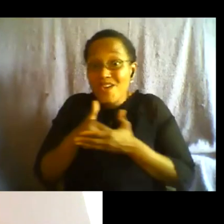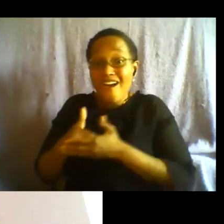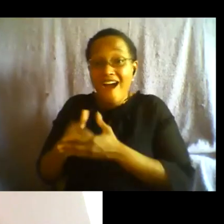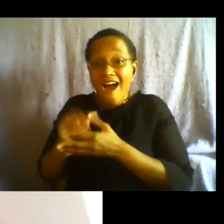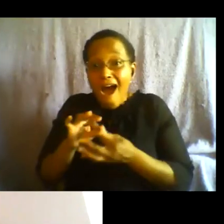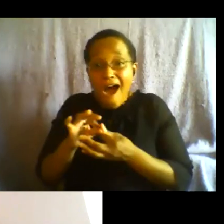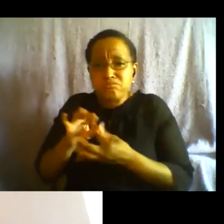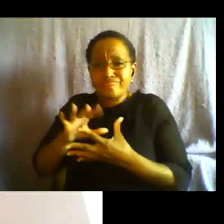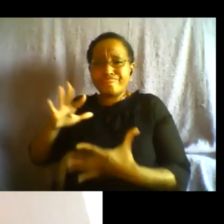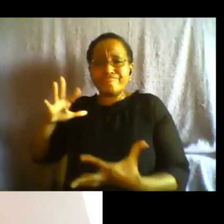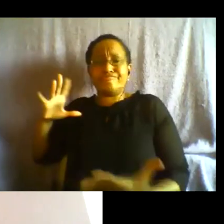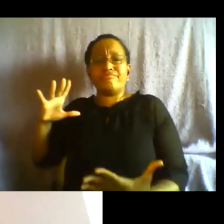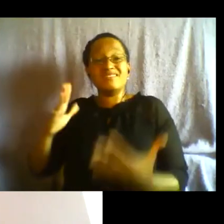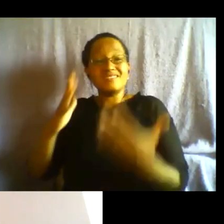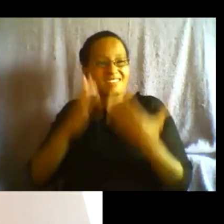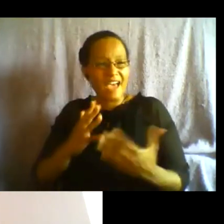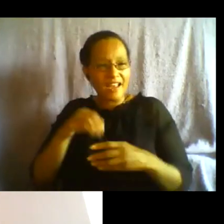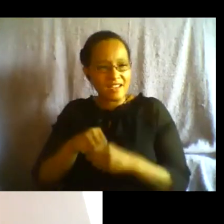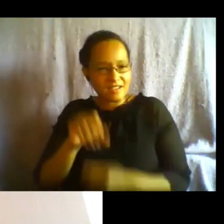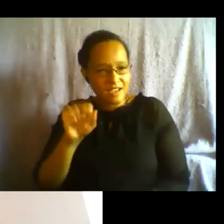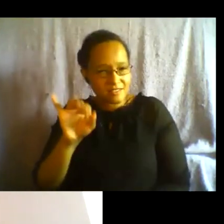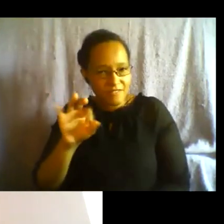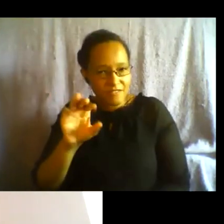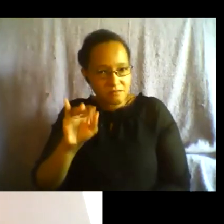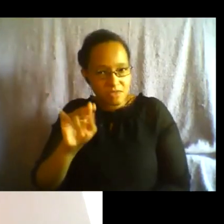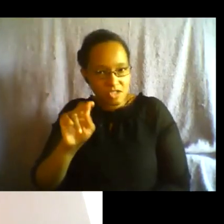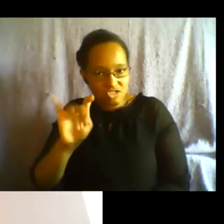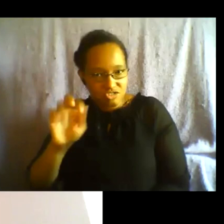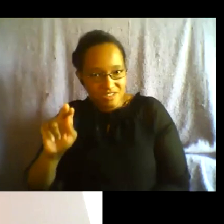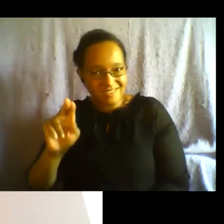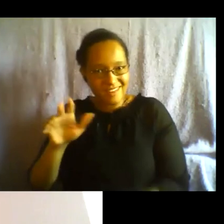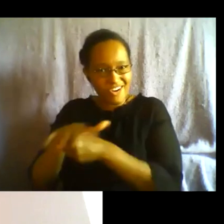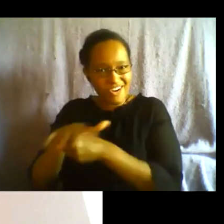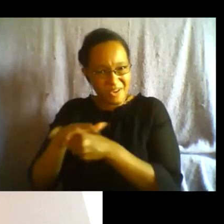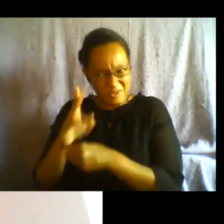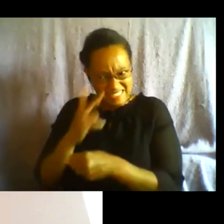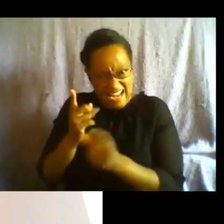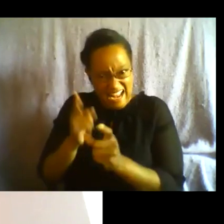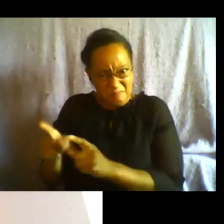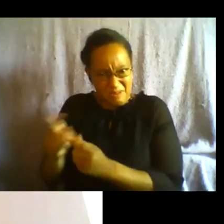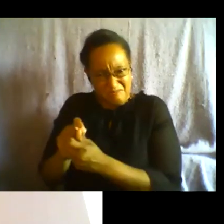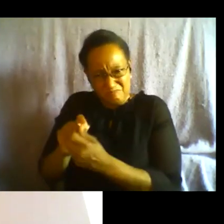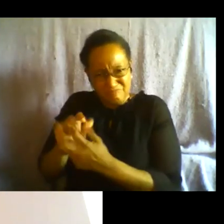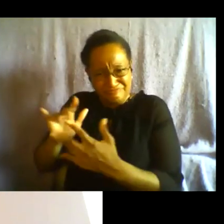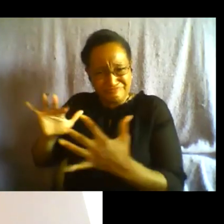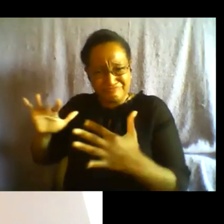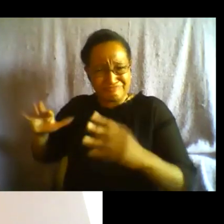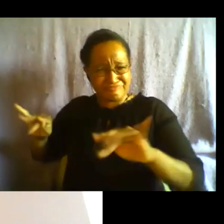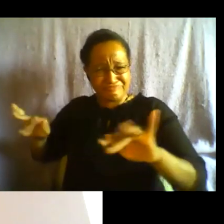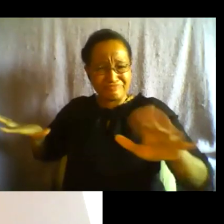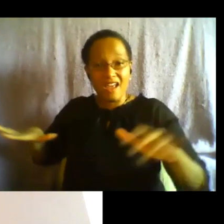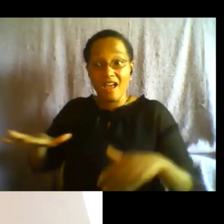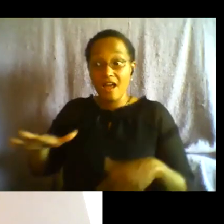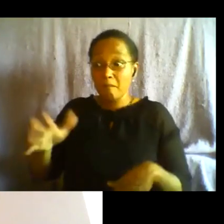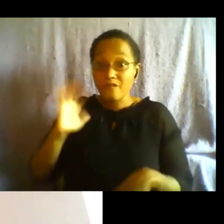what has happened in the mission district and the cultures that are no longer vibrantly represented there